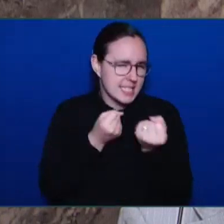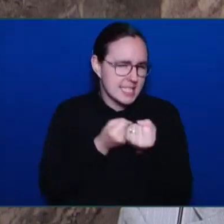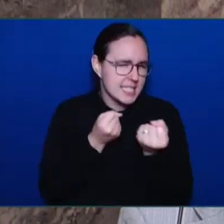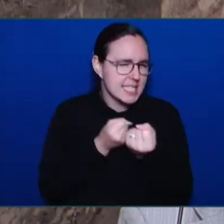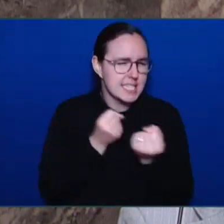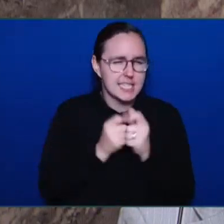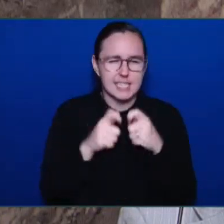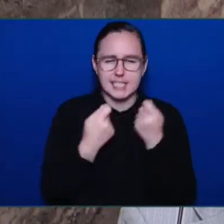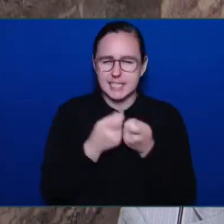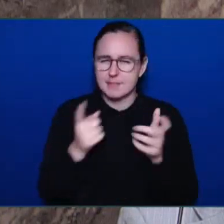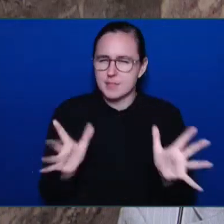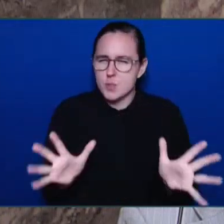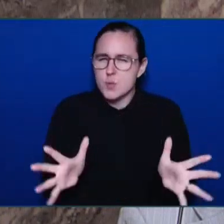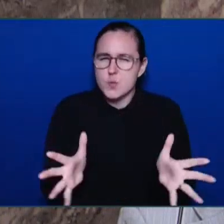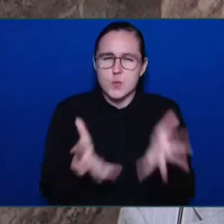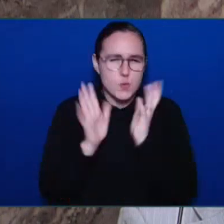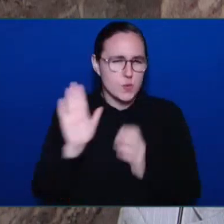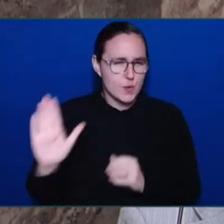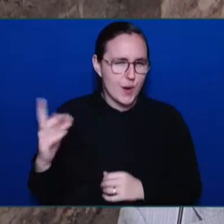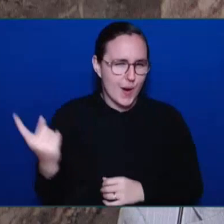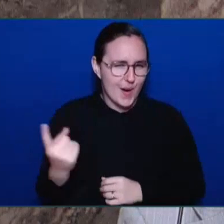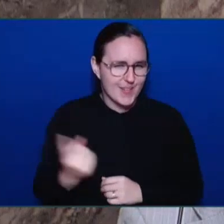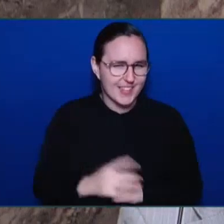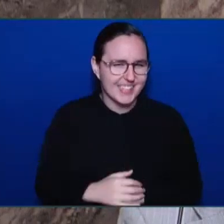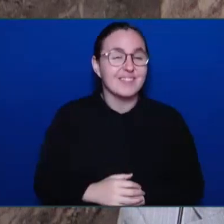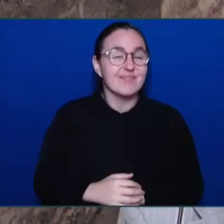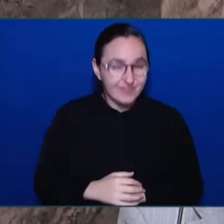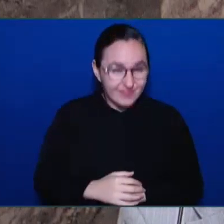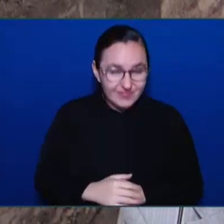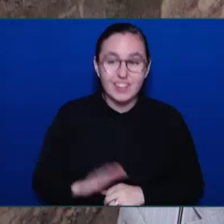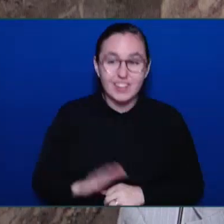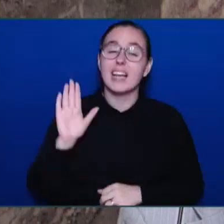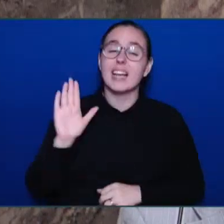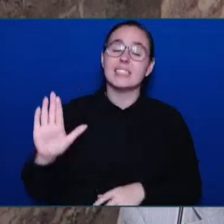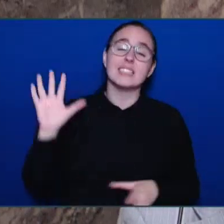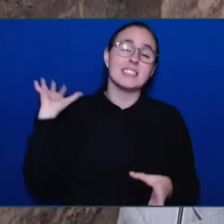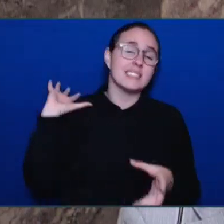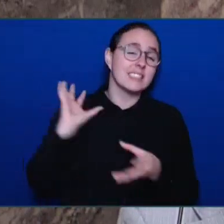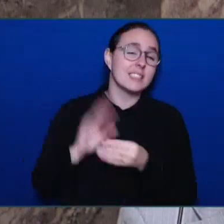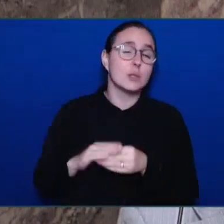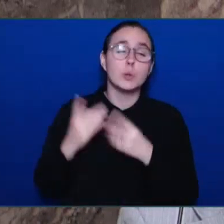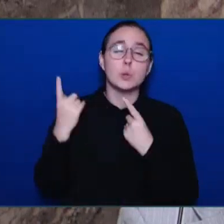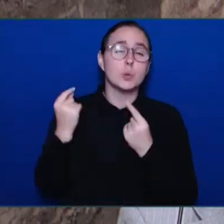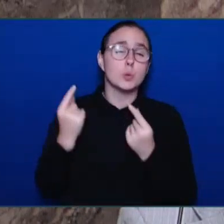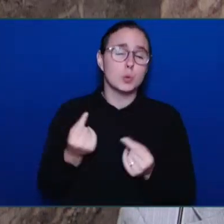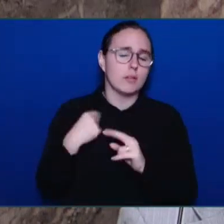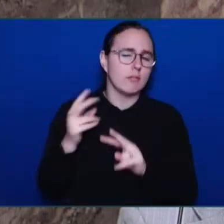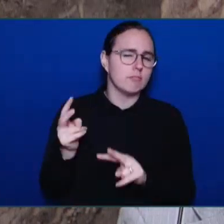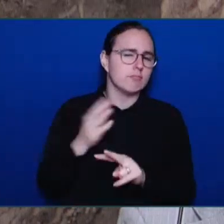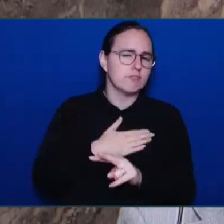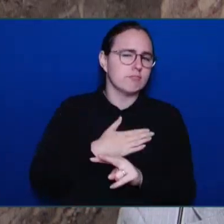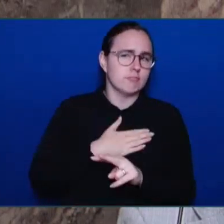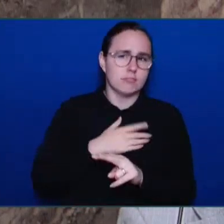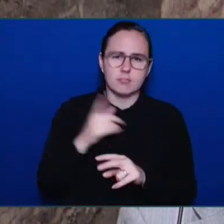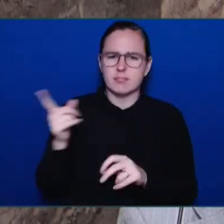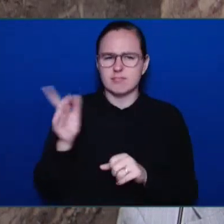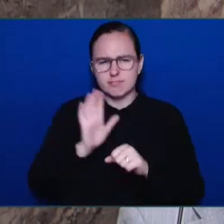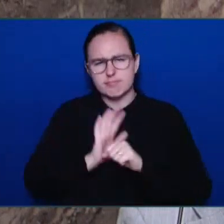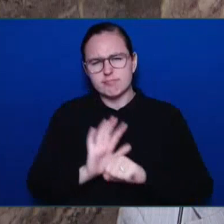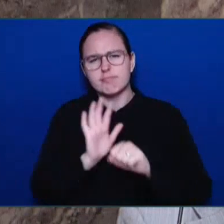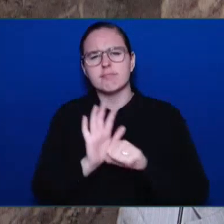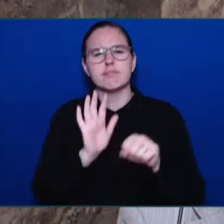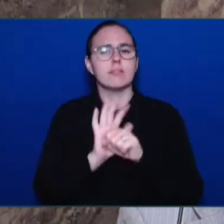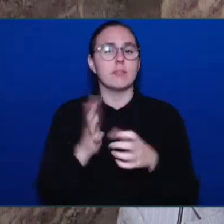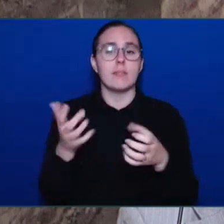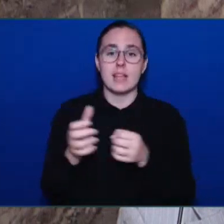just advocacy for everything that was important to his community. Expansion to the Kelowna airport, new